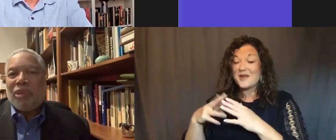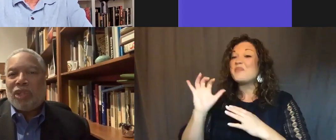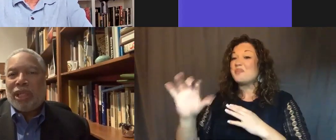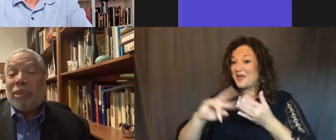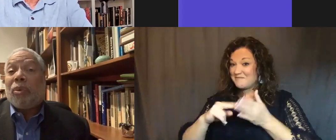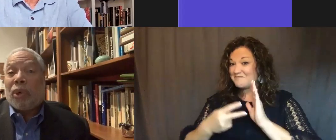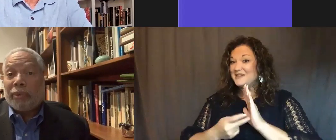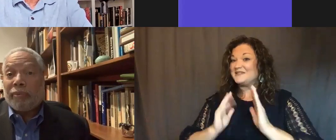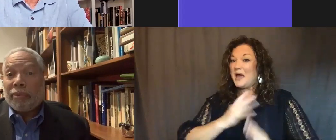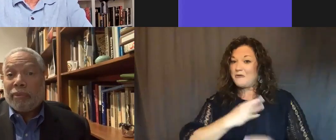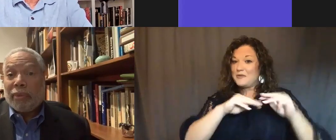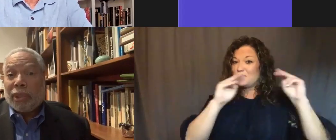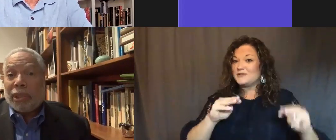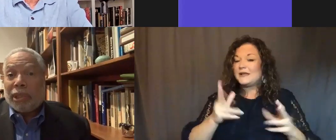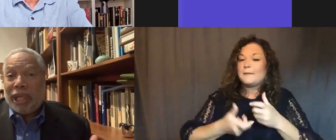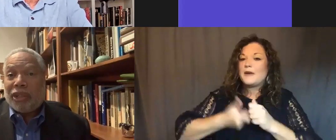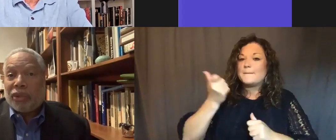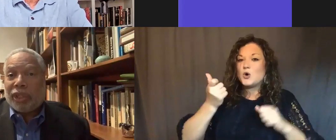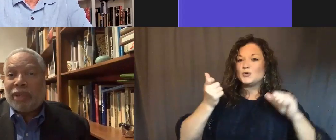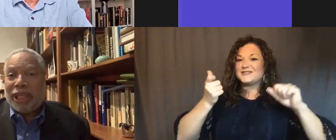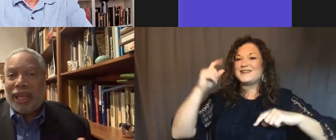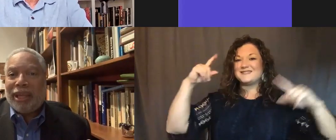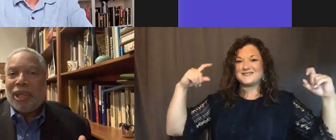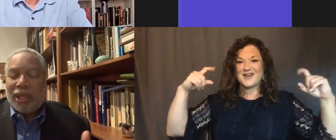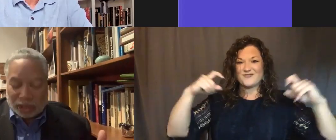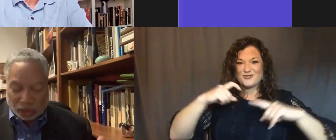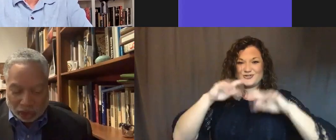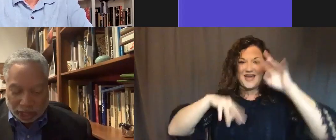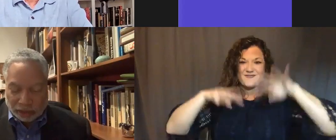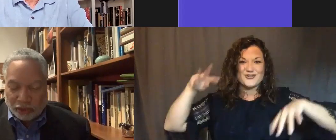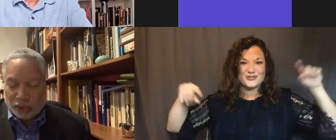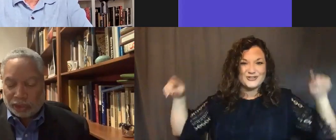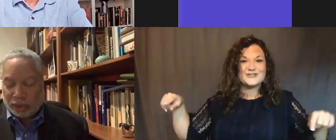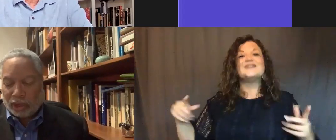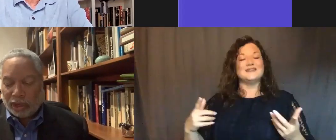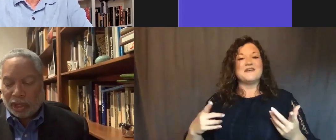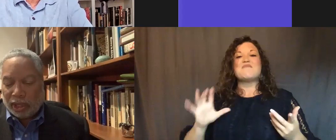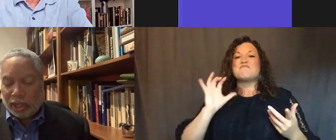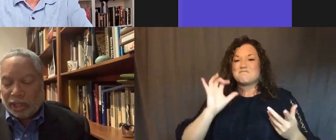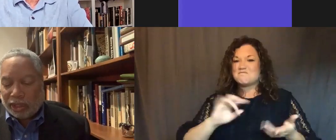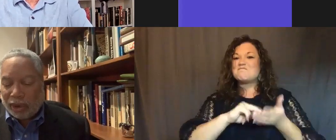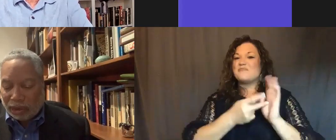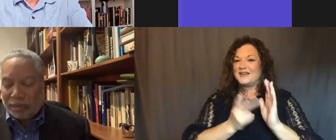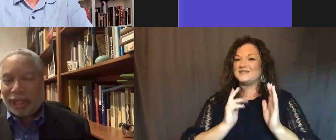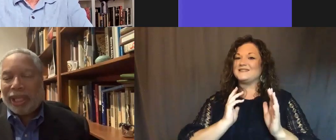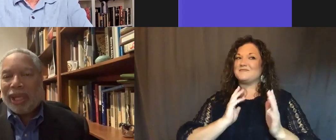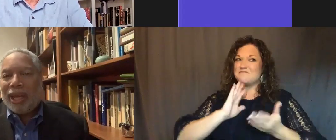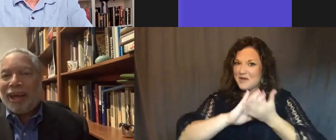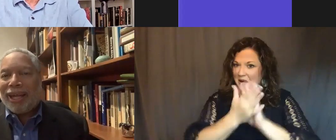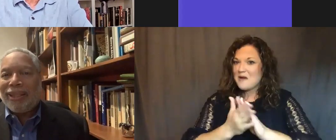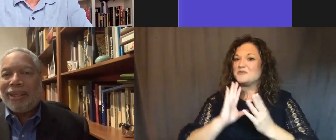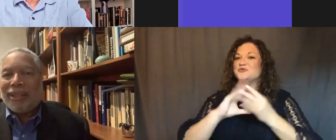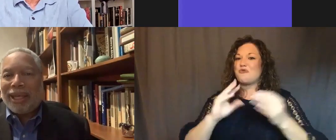visited museum in the world. To make sure that it became a story for us all. So, ultimately,